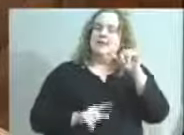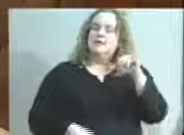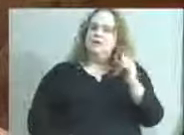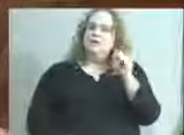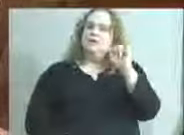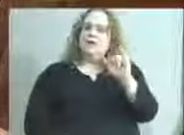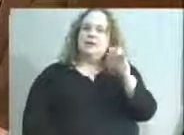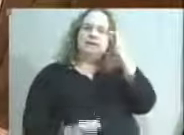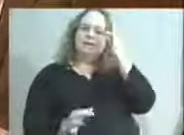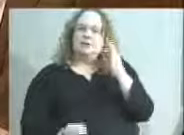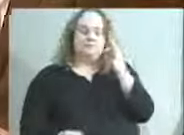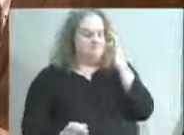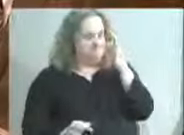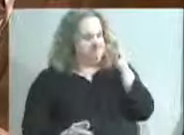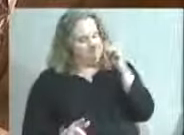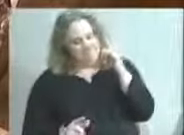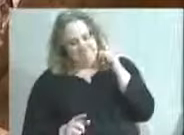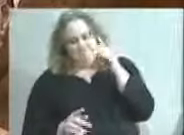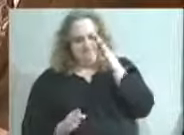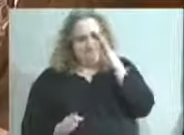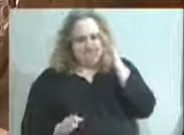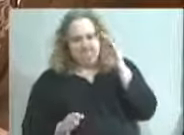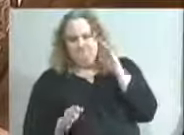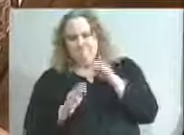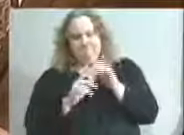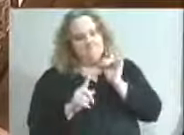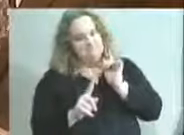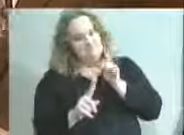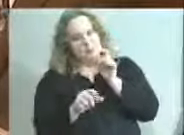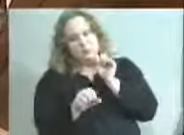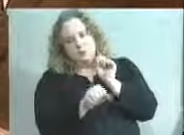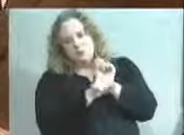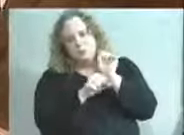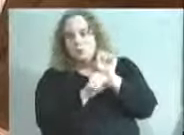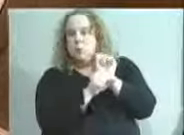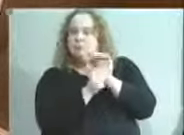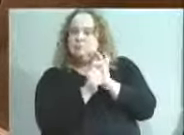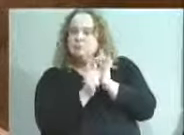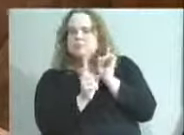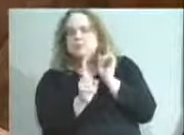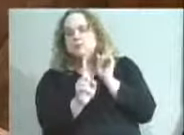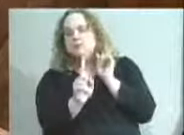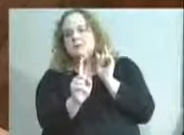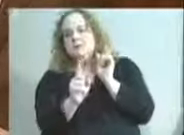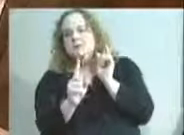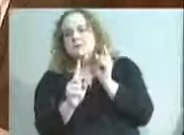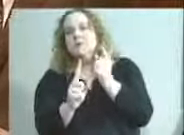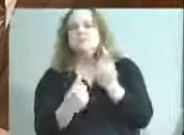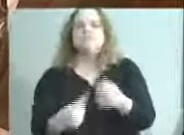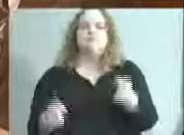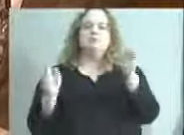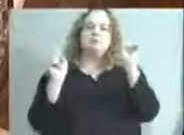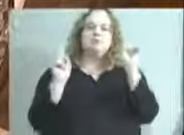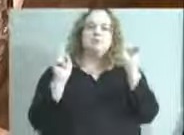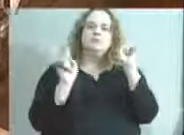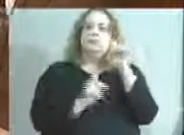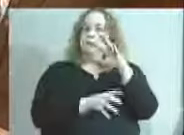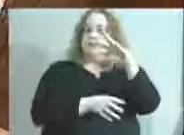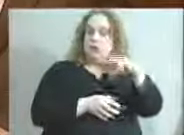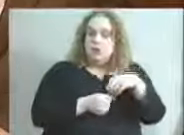as a community. And he wasn't concerned with the naysayers. He just said, let's keep rolling here. He's inclusive.